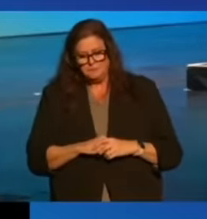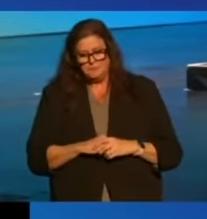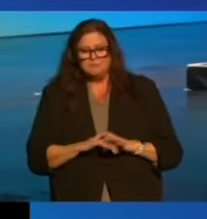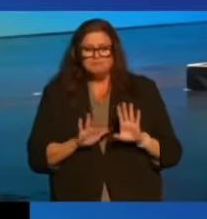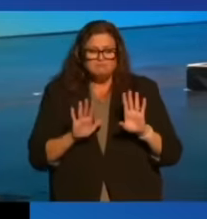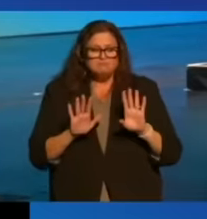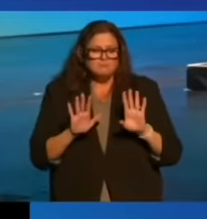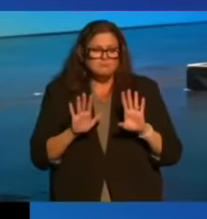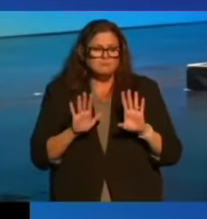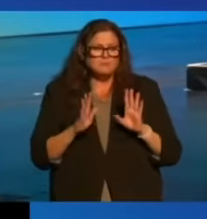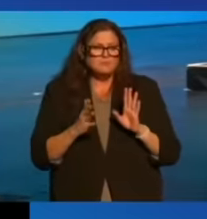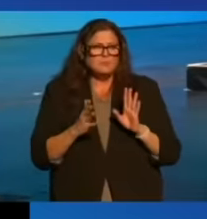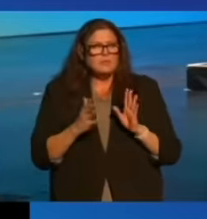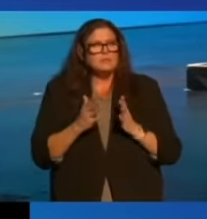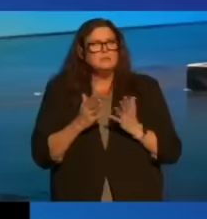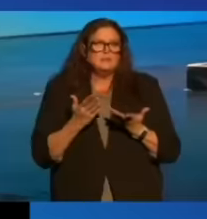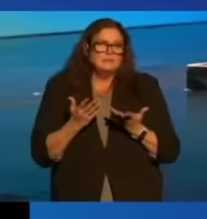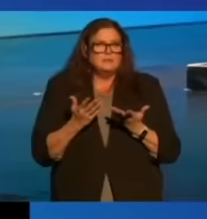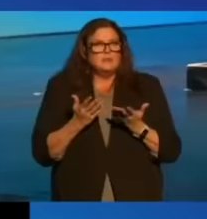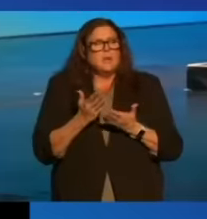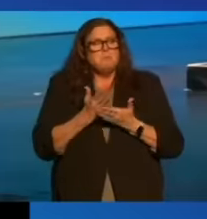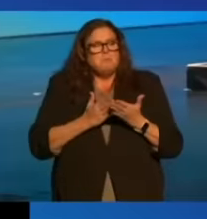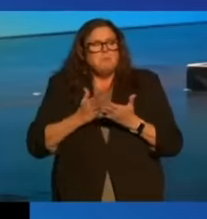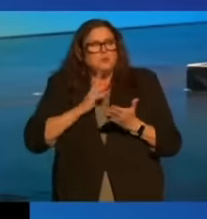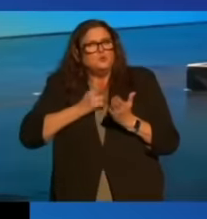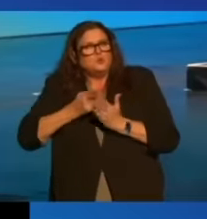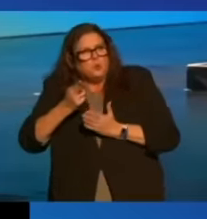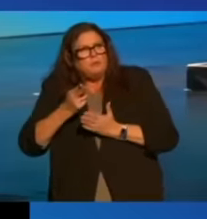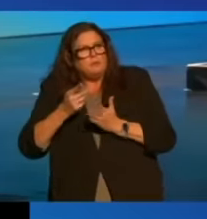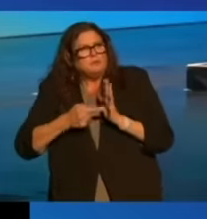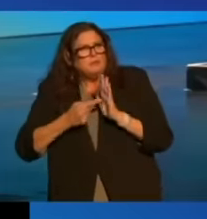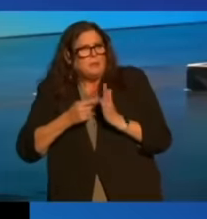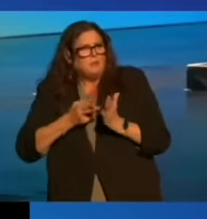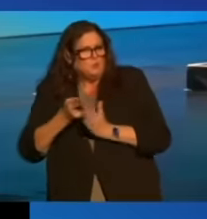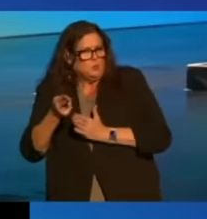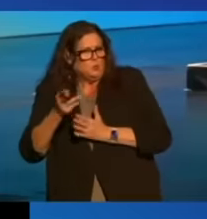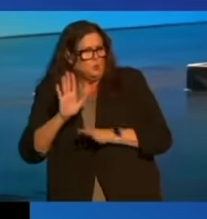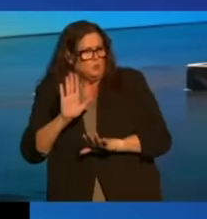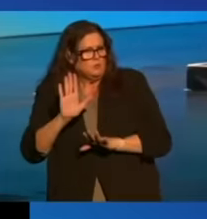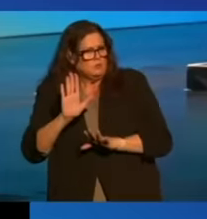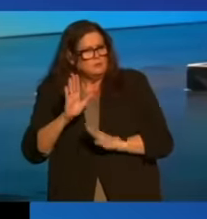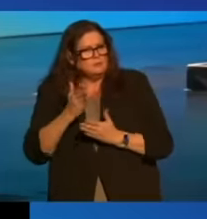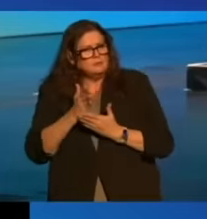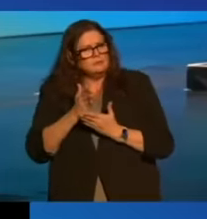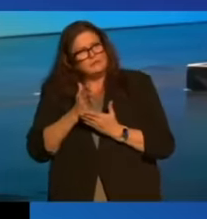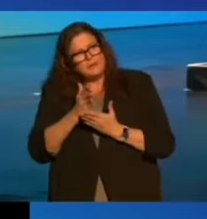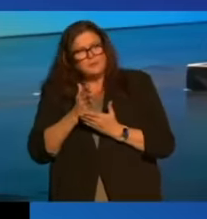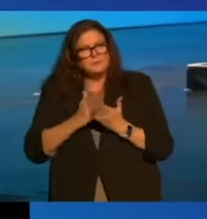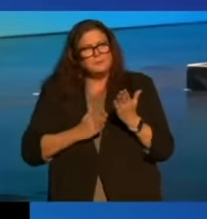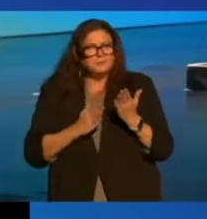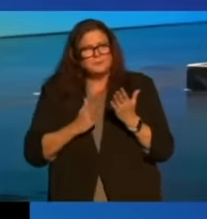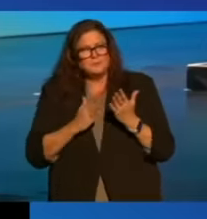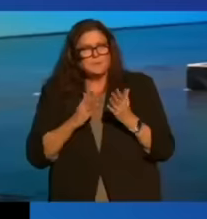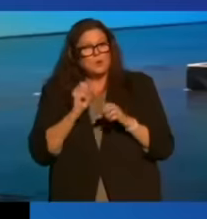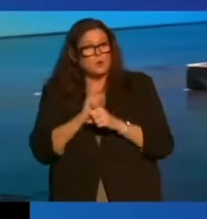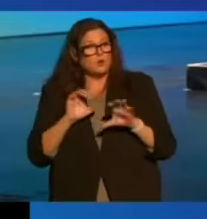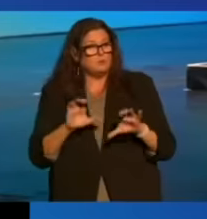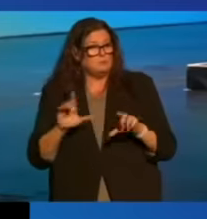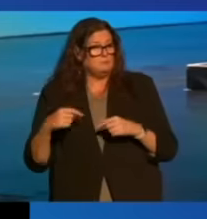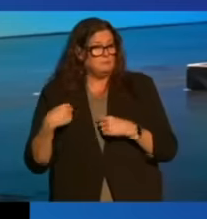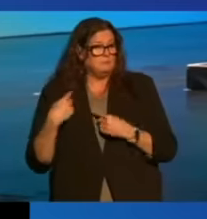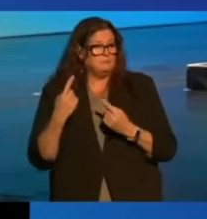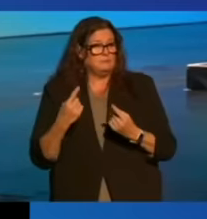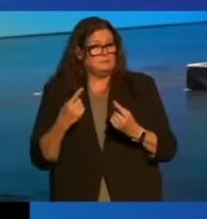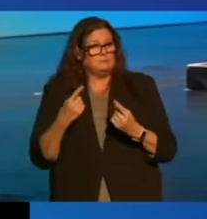And, again, there are elements of truth in some cases to some of the work that's been done on